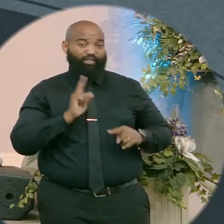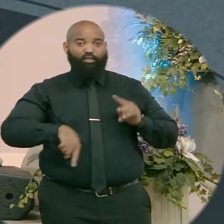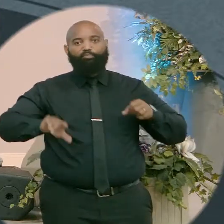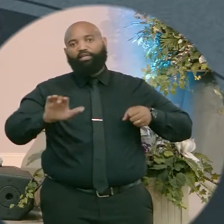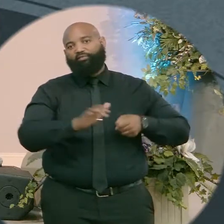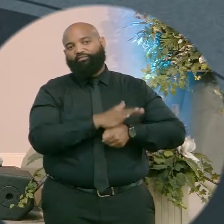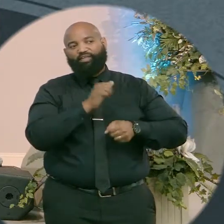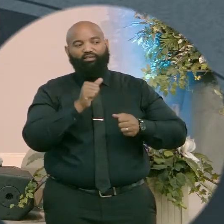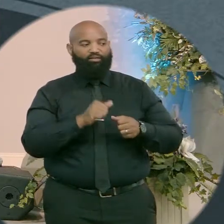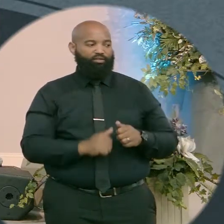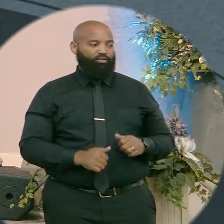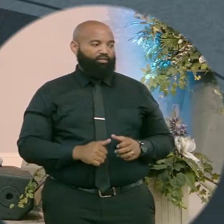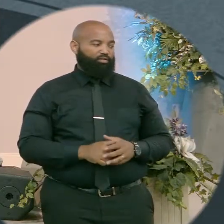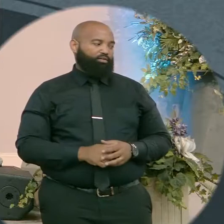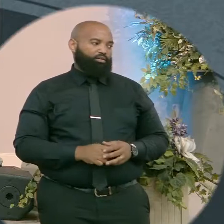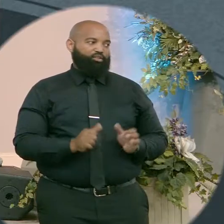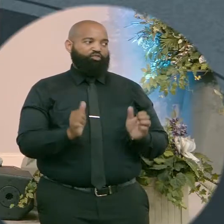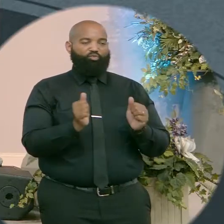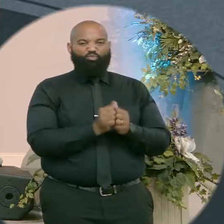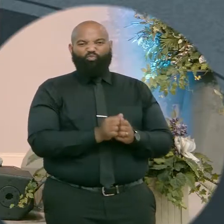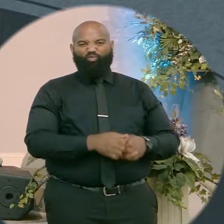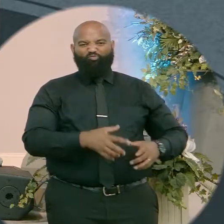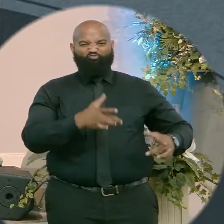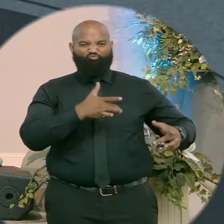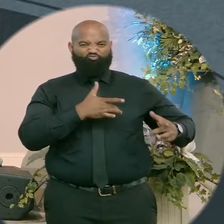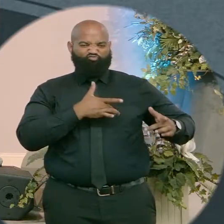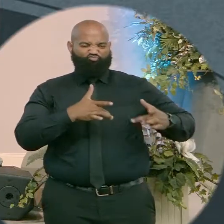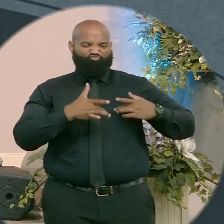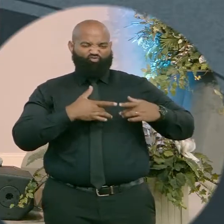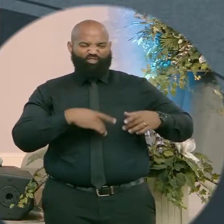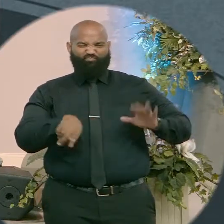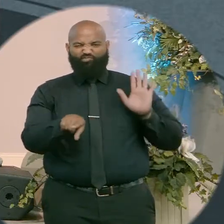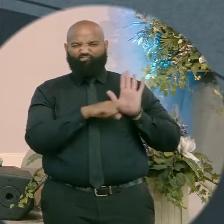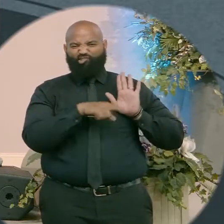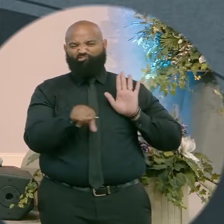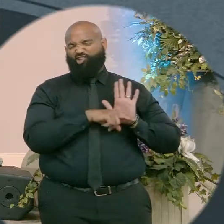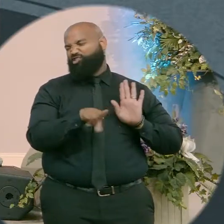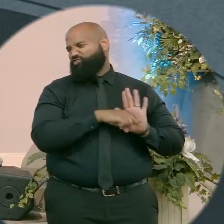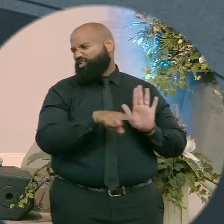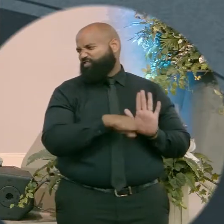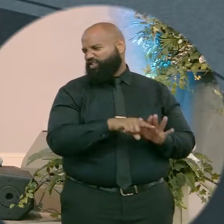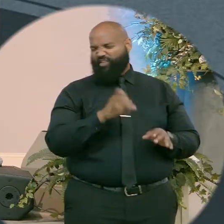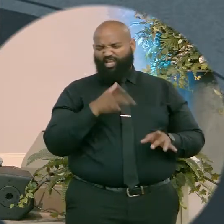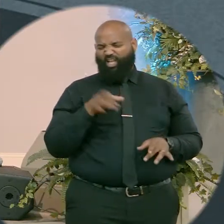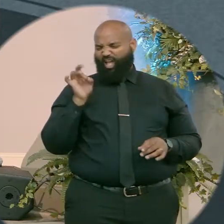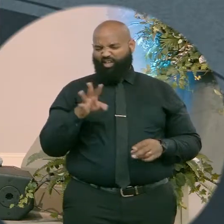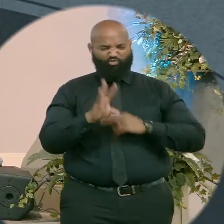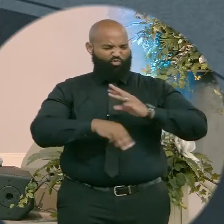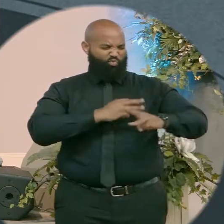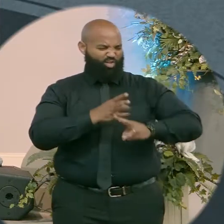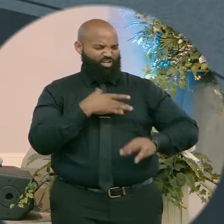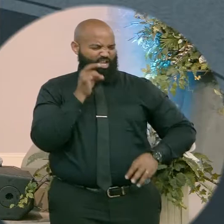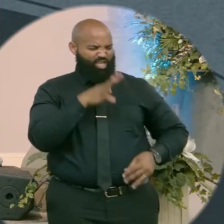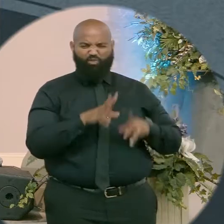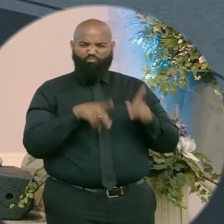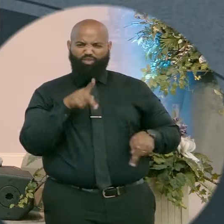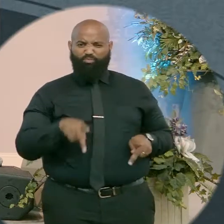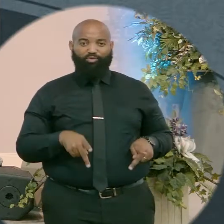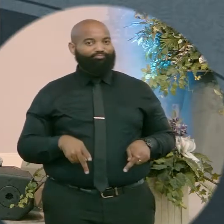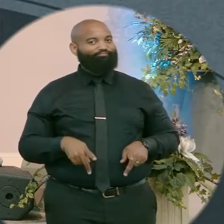with unforgiveness. You can't be walking around here hateful and mad at the world. You need to get dressed.